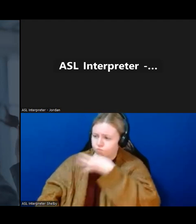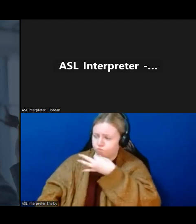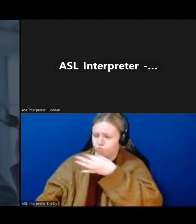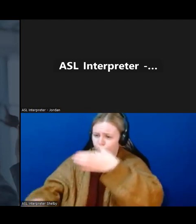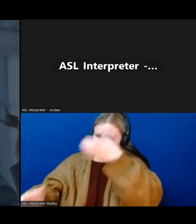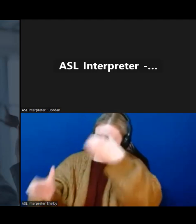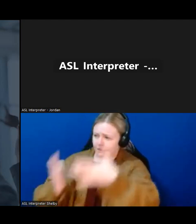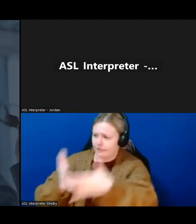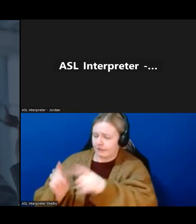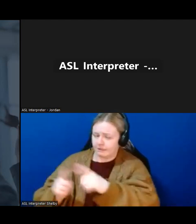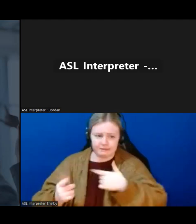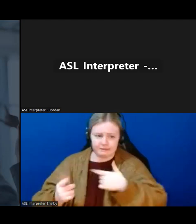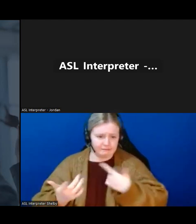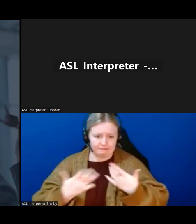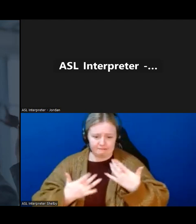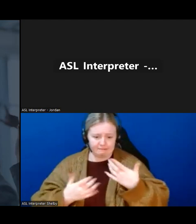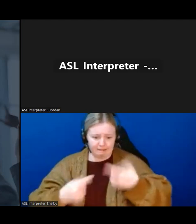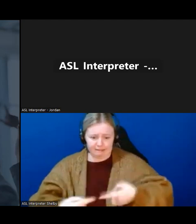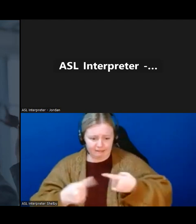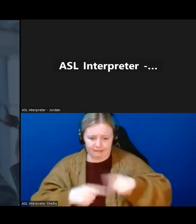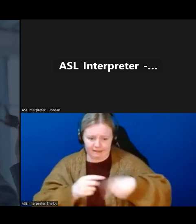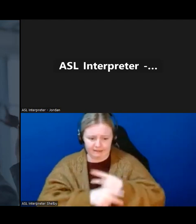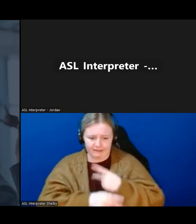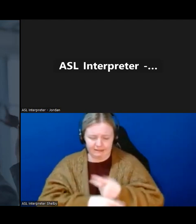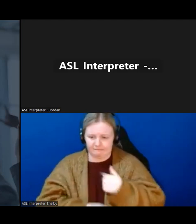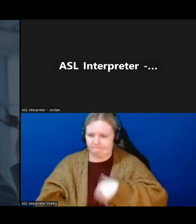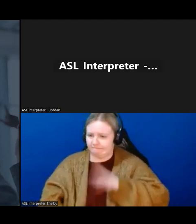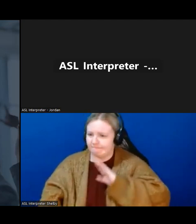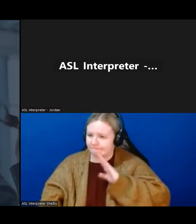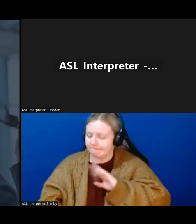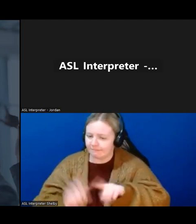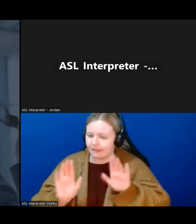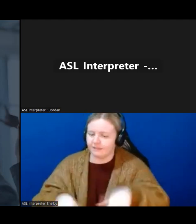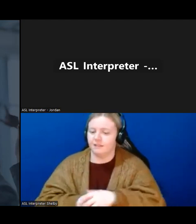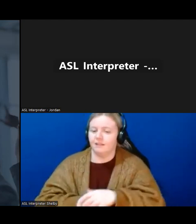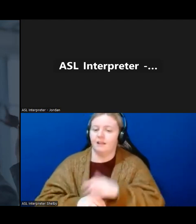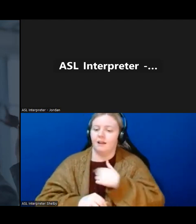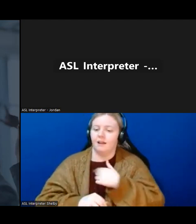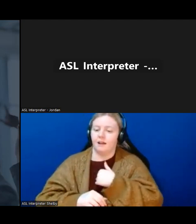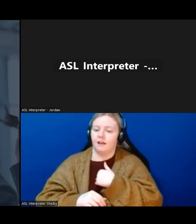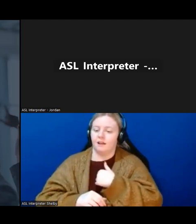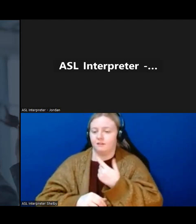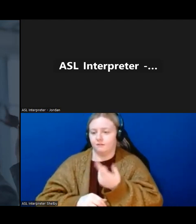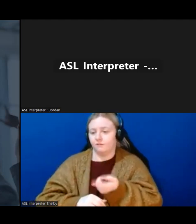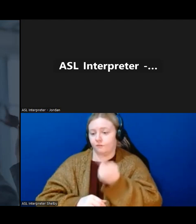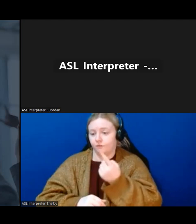But, Kyle, this is more of a comment. First of all, I want to compliment you in